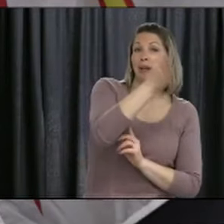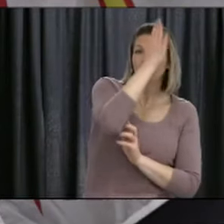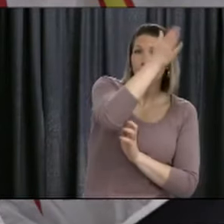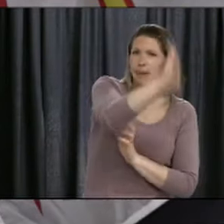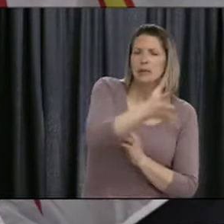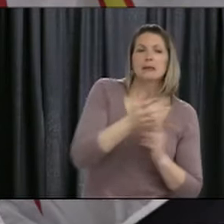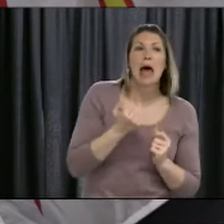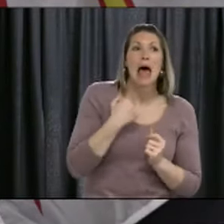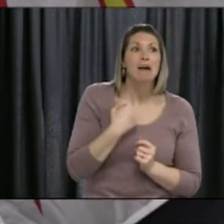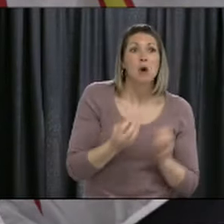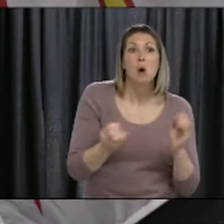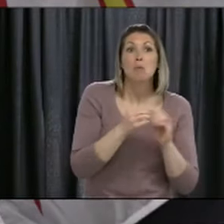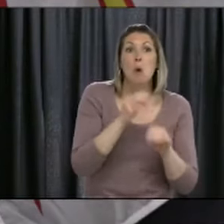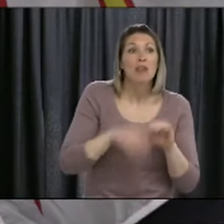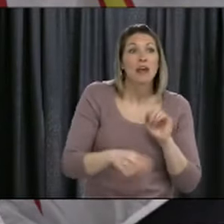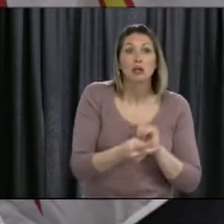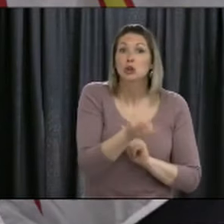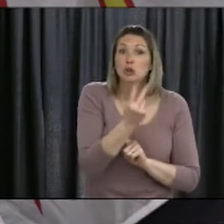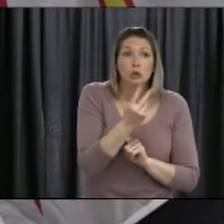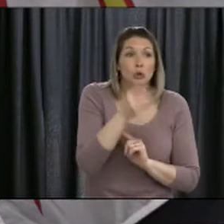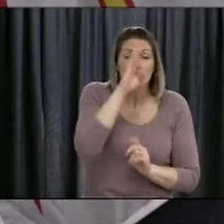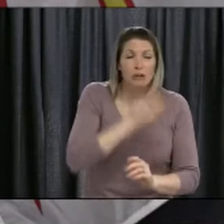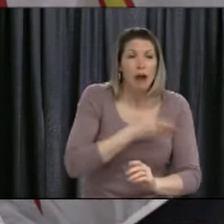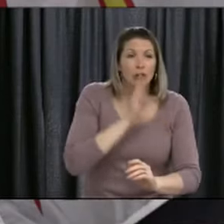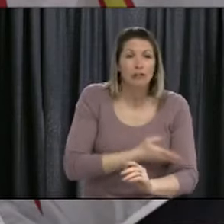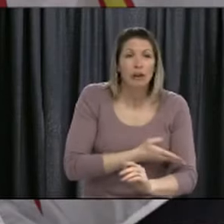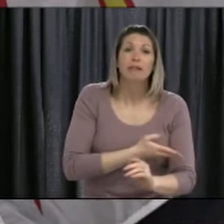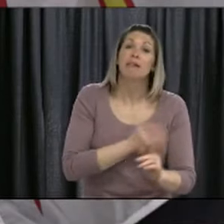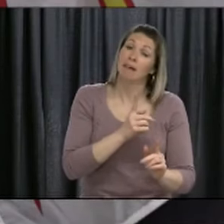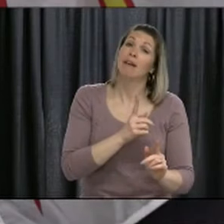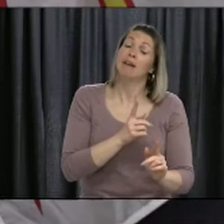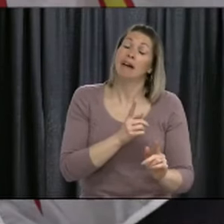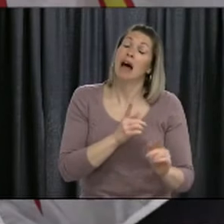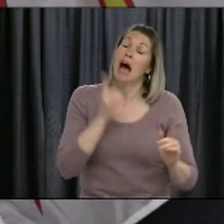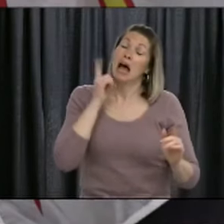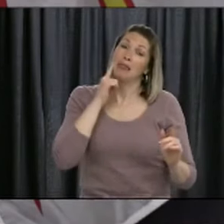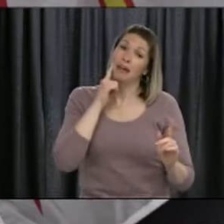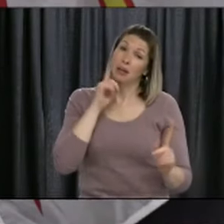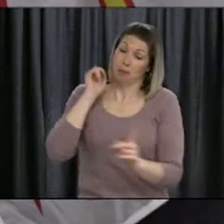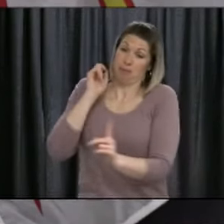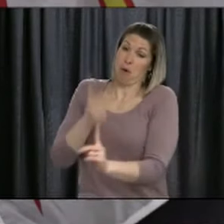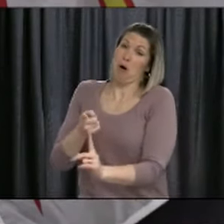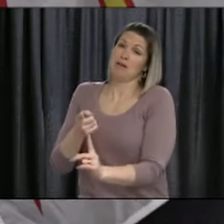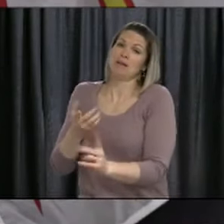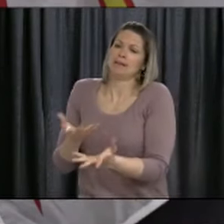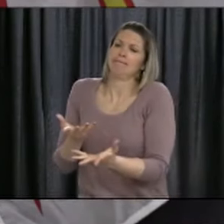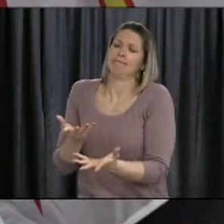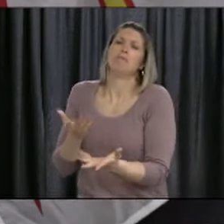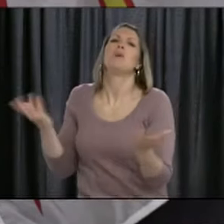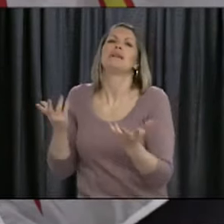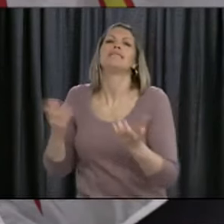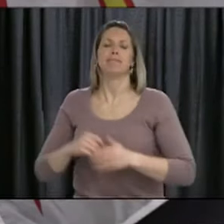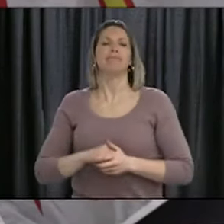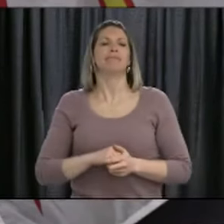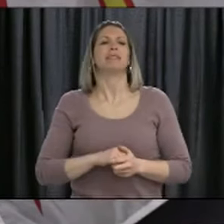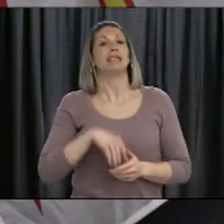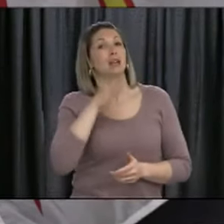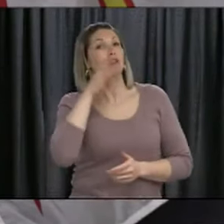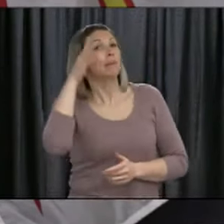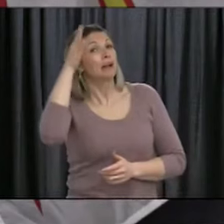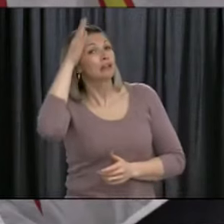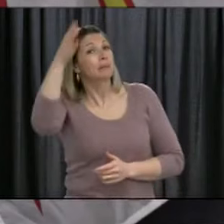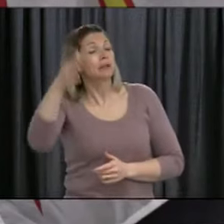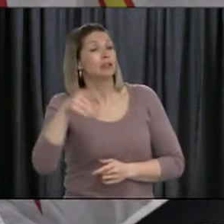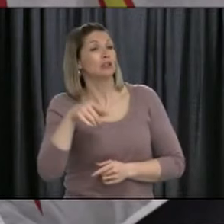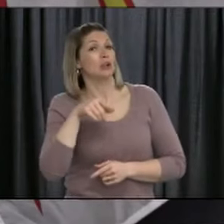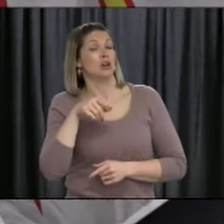So I think the risk is if you're a grandparent and especially if you're a grandparent who's older or if you have medical conditions, you